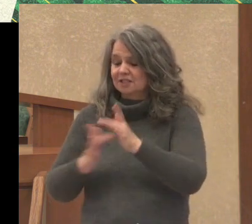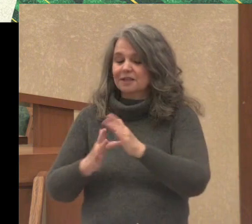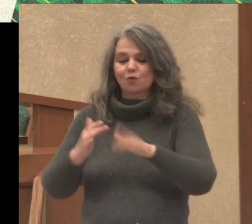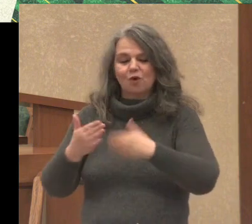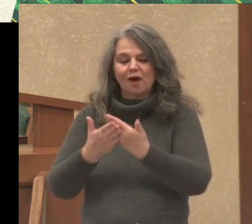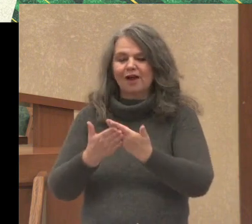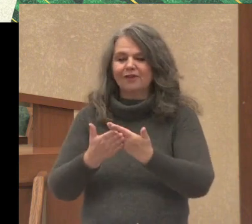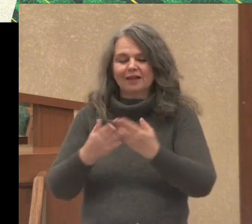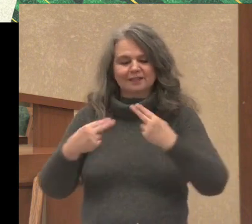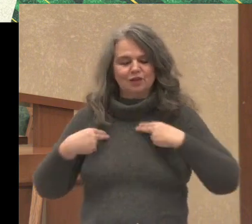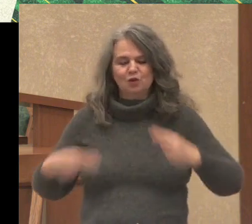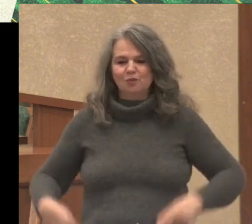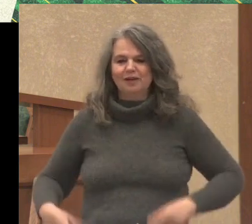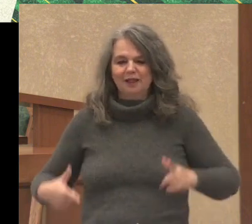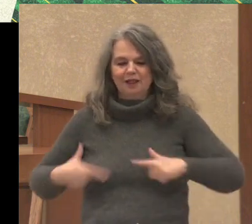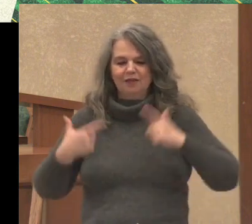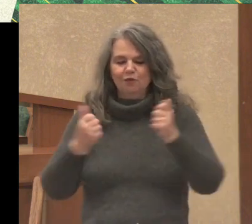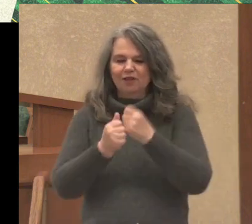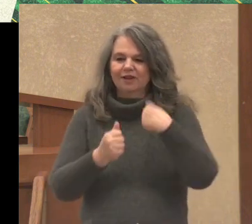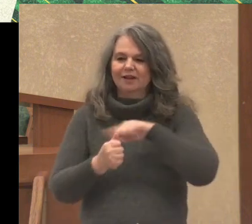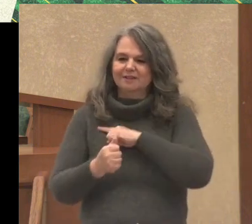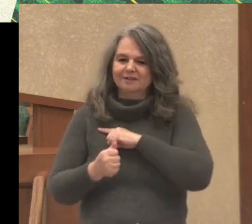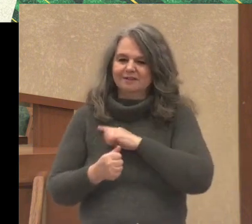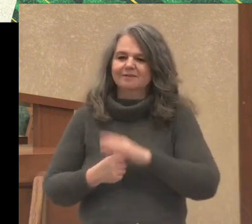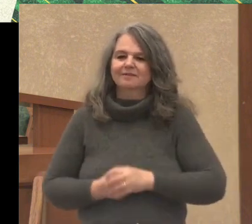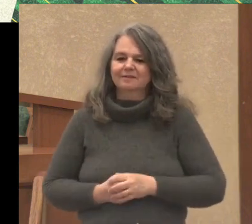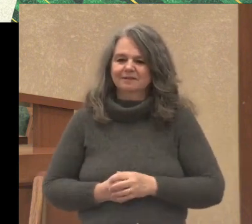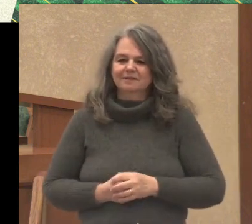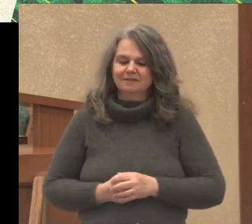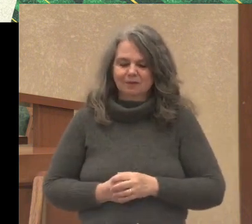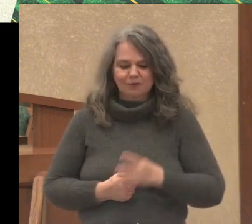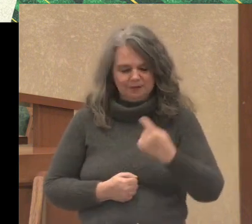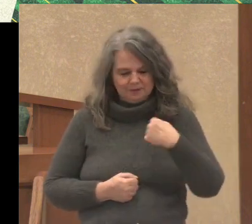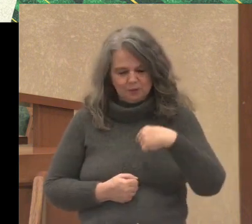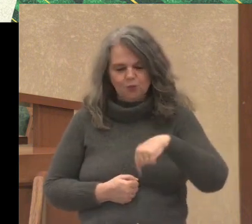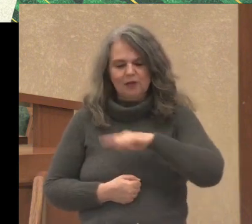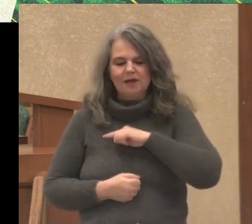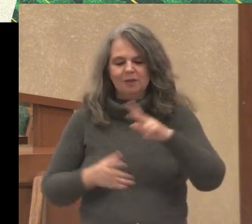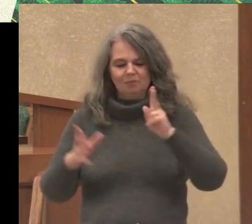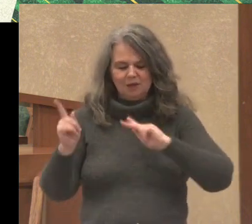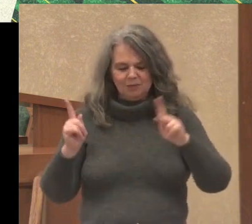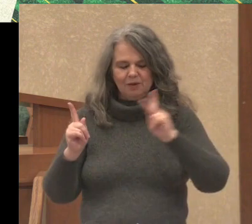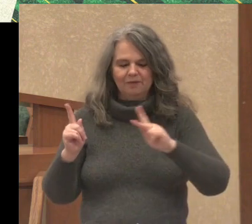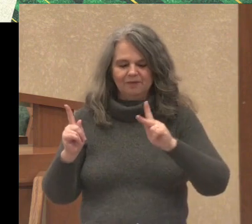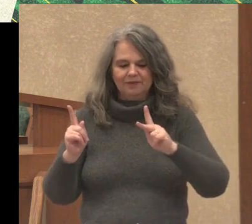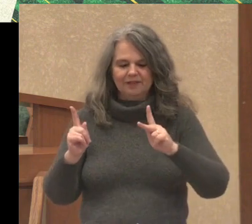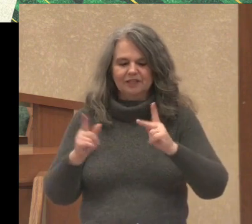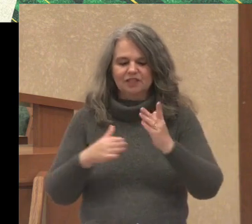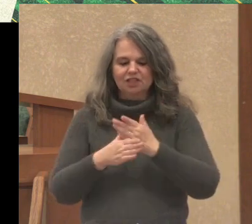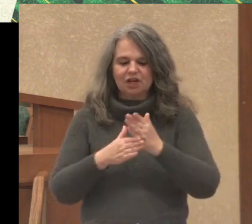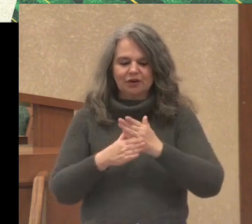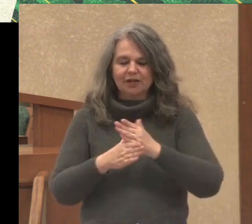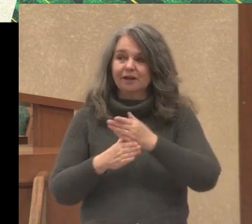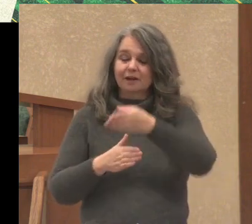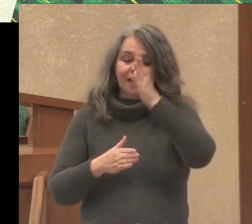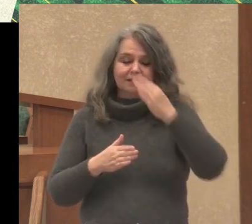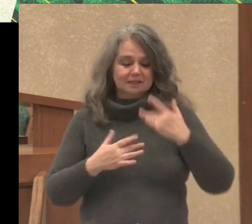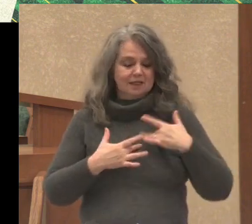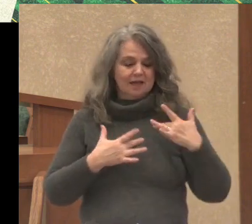yes, people such as us, bringing light to the dark places of the world. Amen. Amen.